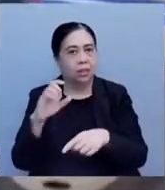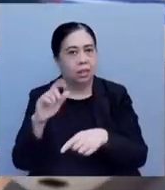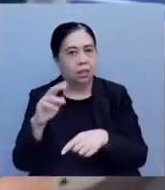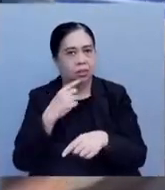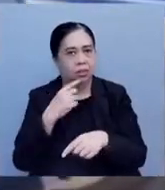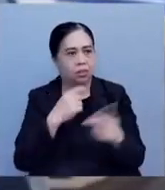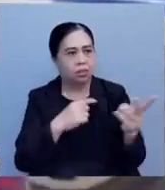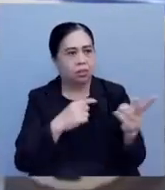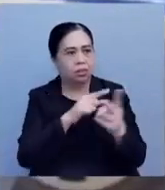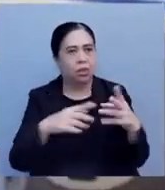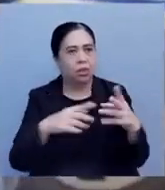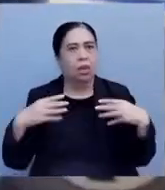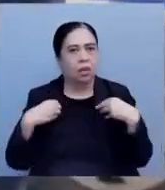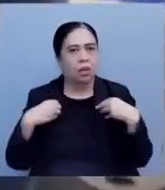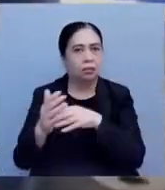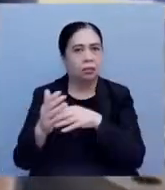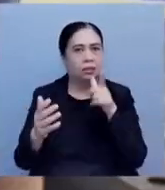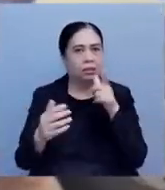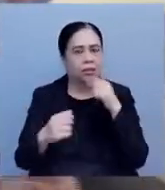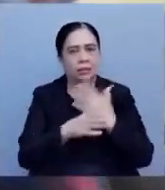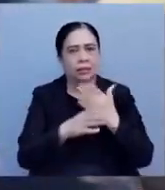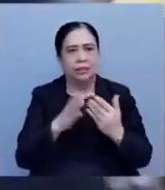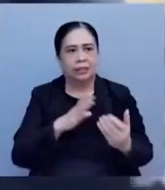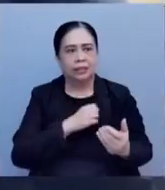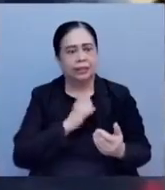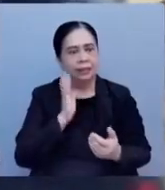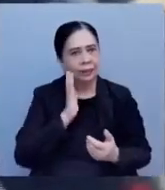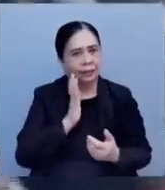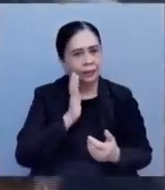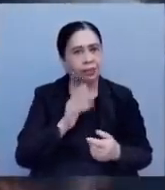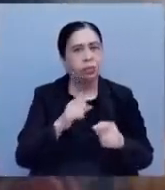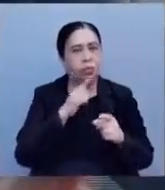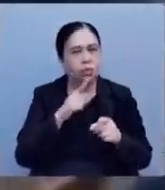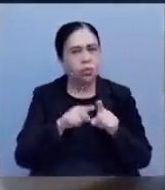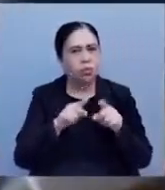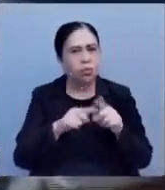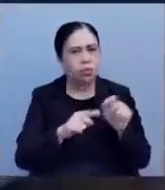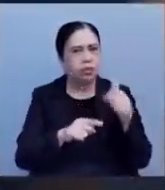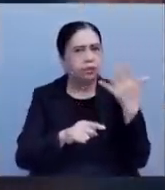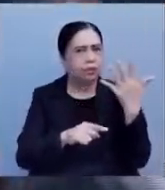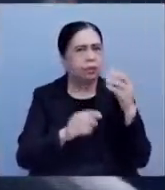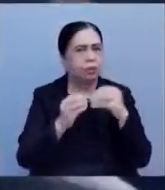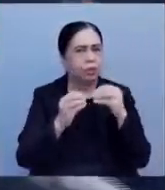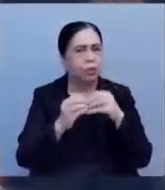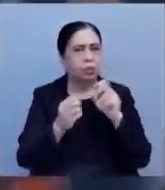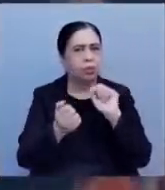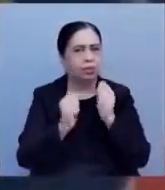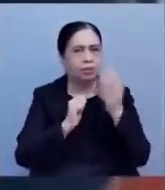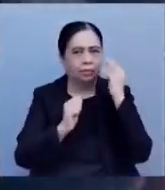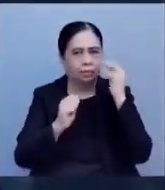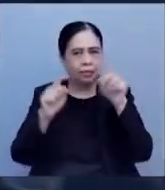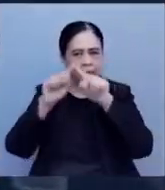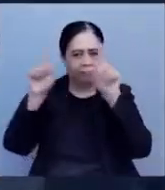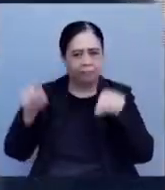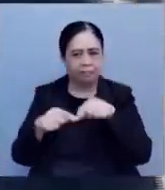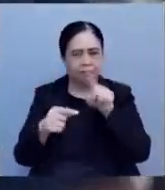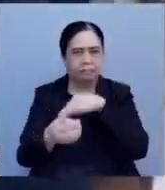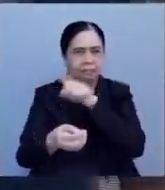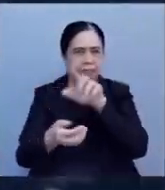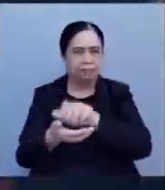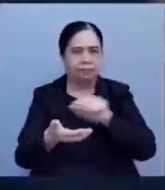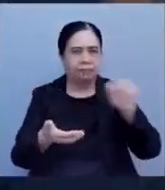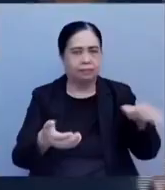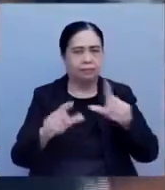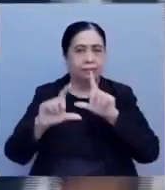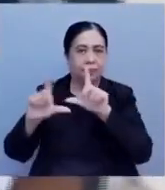statements against de Lima have bothered their conscience. They also claim five other witnesses will recant their statements against the former senator. De